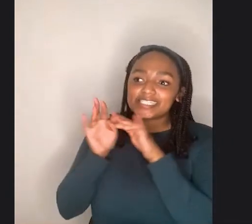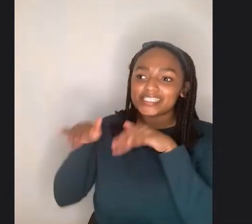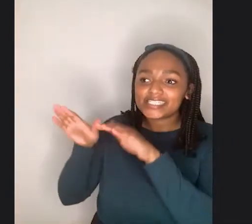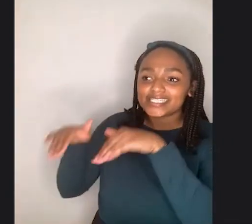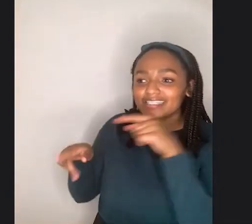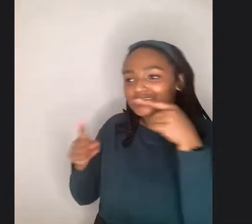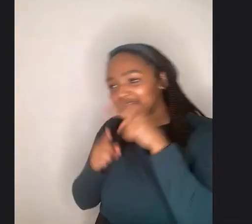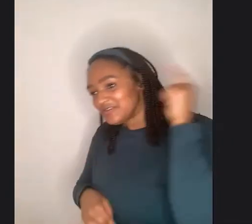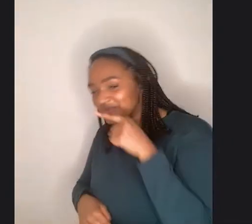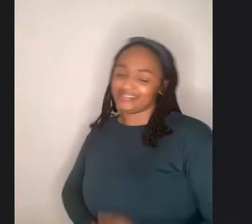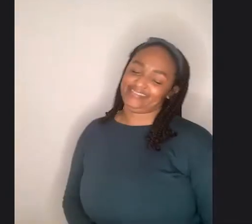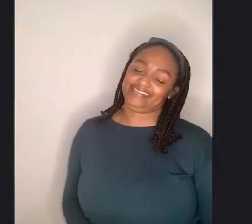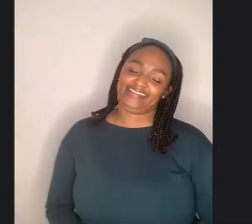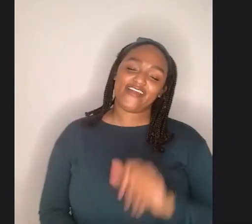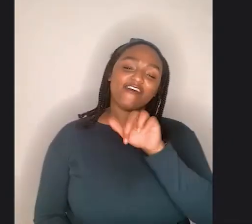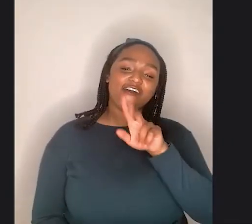Um,